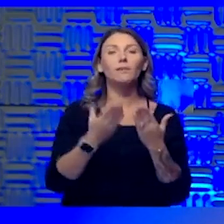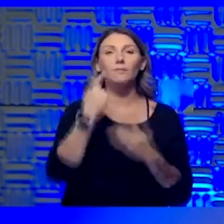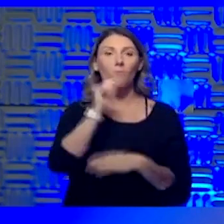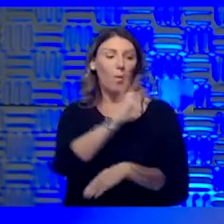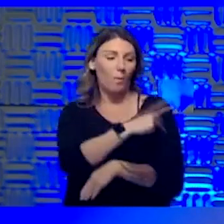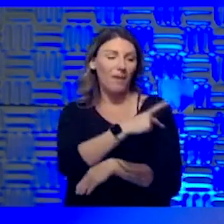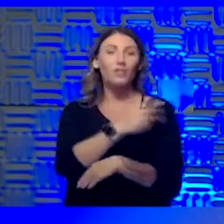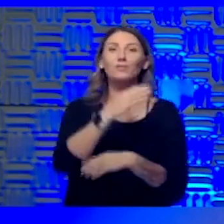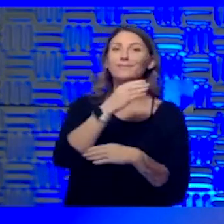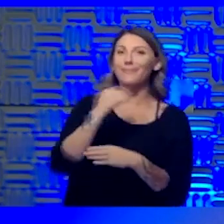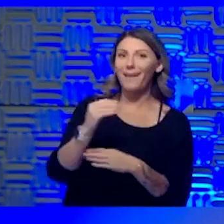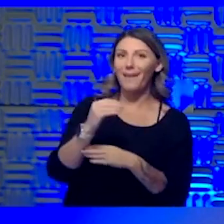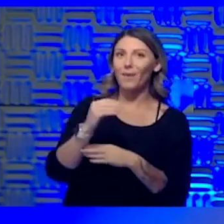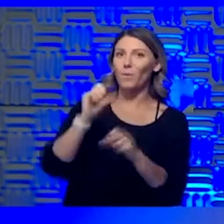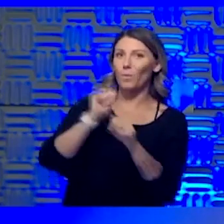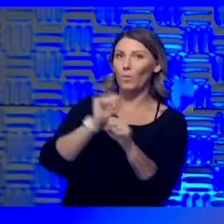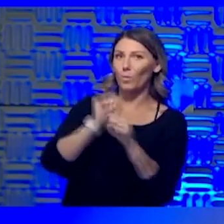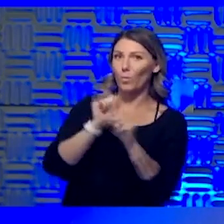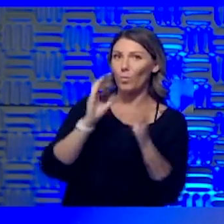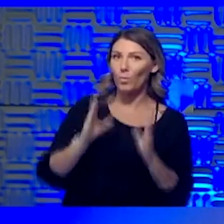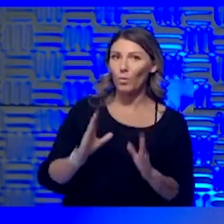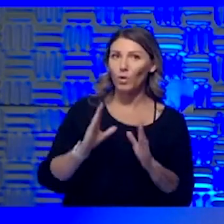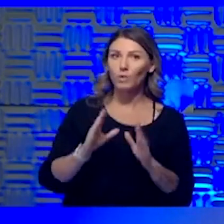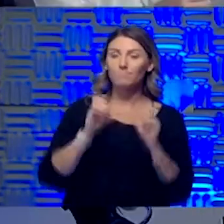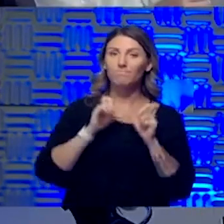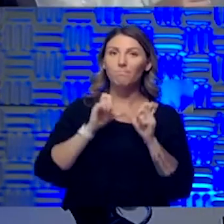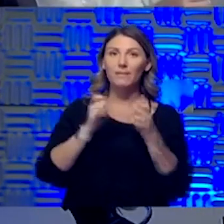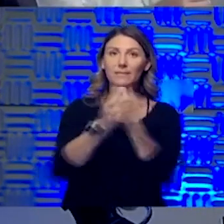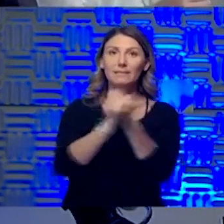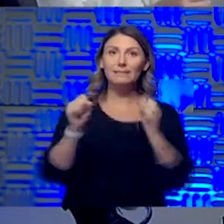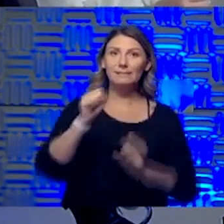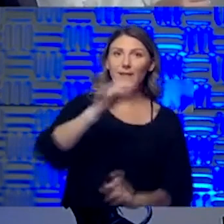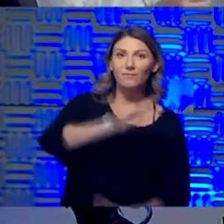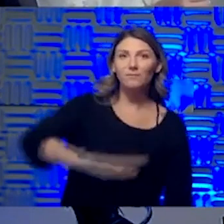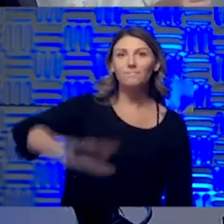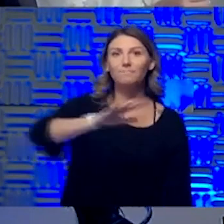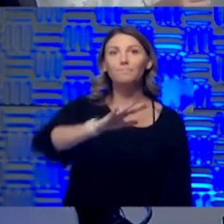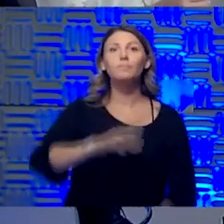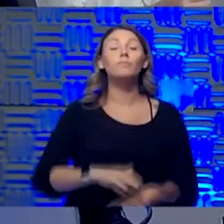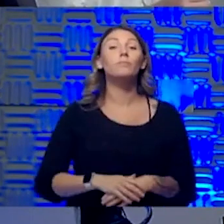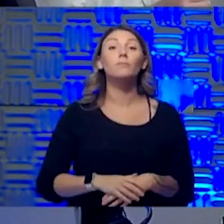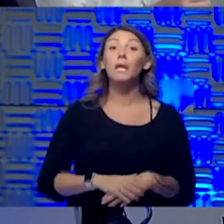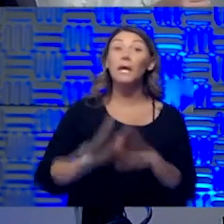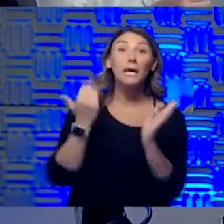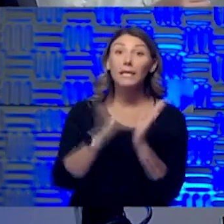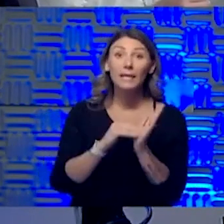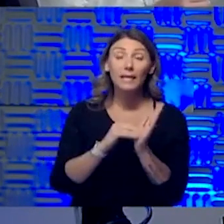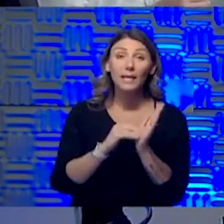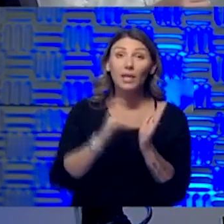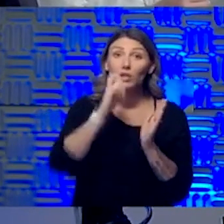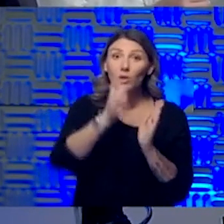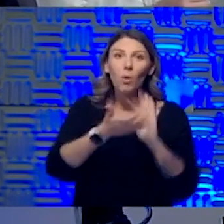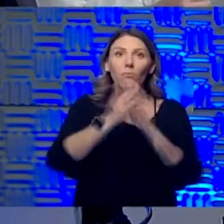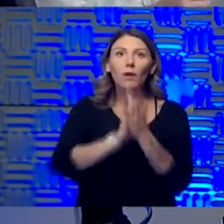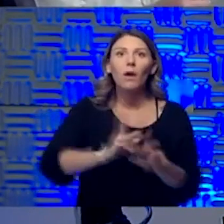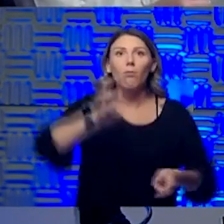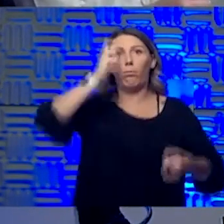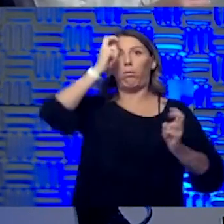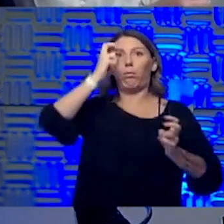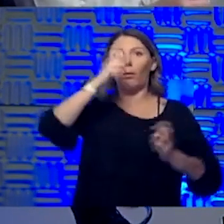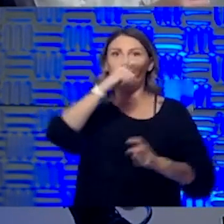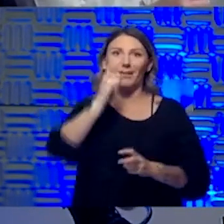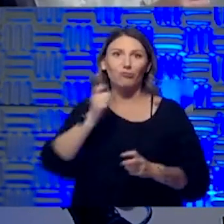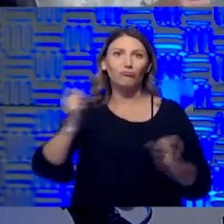um, so that we can continue to maintain a safe environment here. Yeah. So again, don't get sick because you're afraid of being sick.